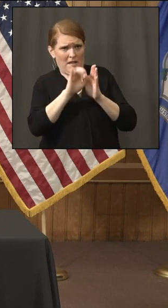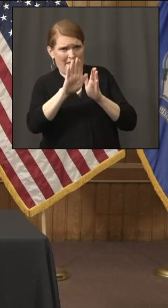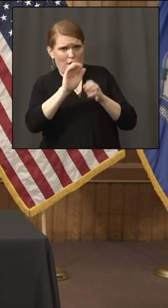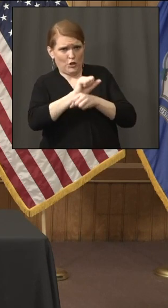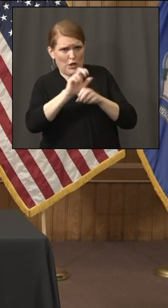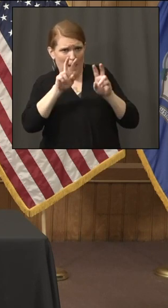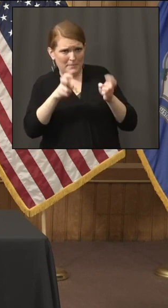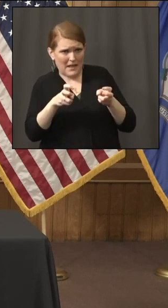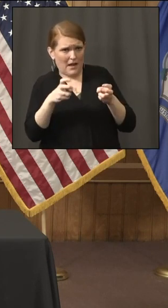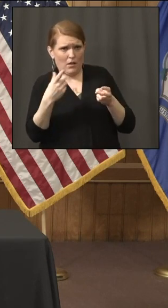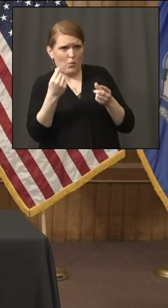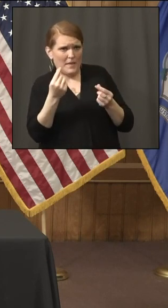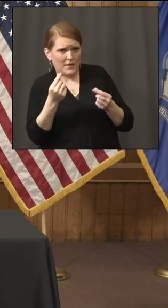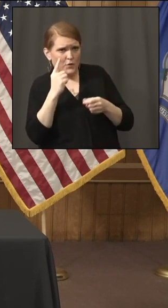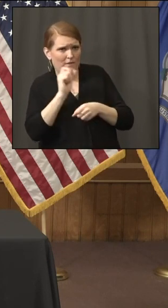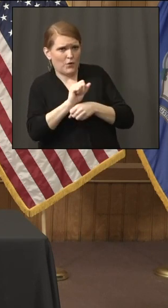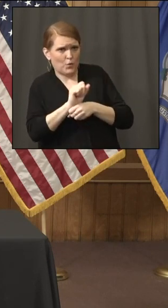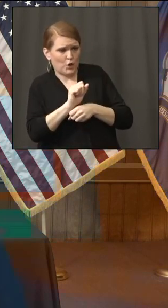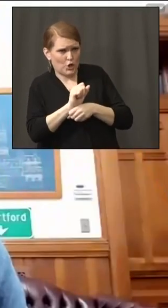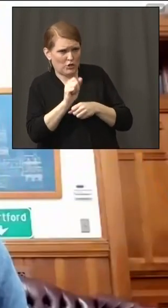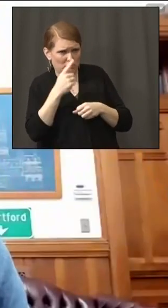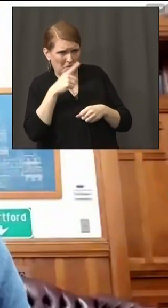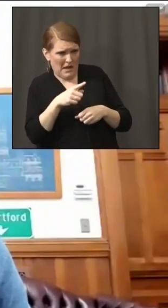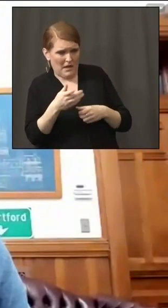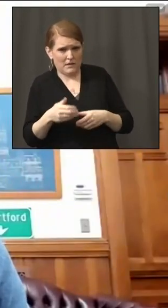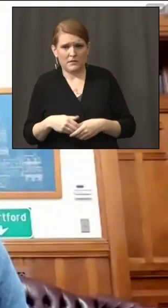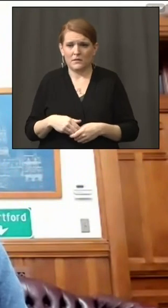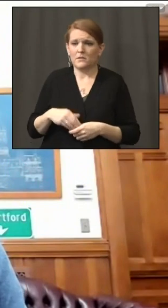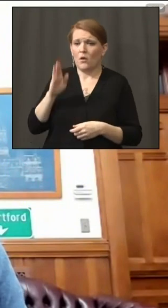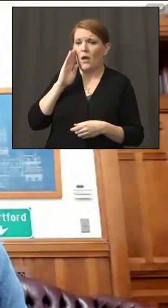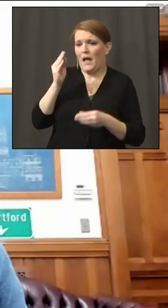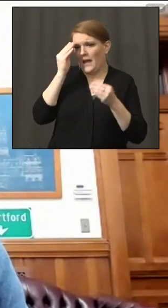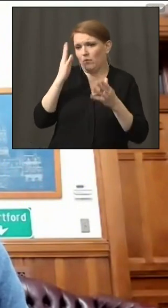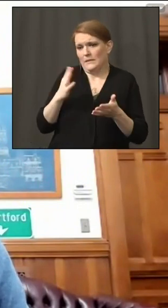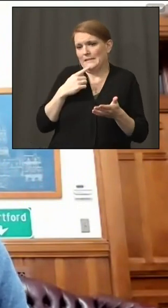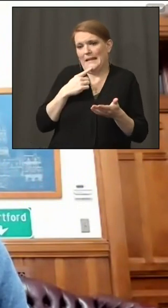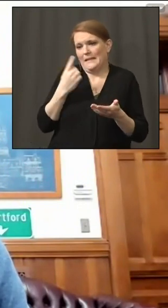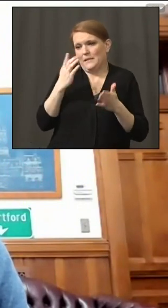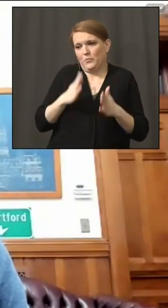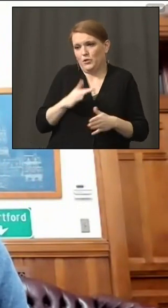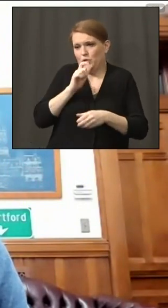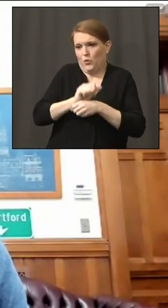I will just say that it's an individual who works in our office as a member of our team.